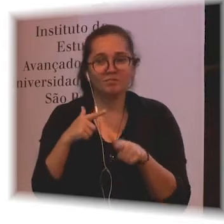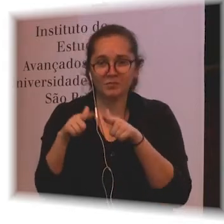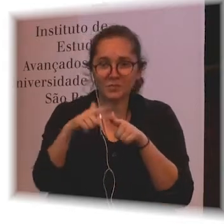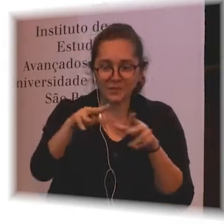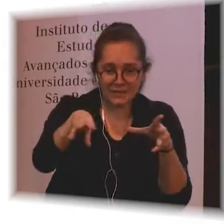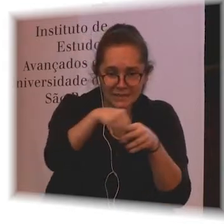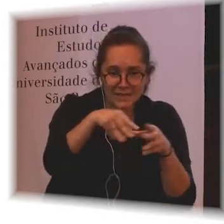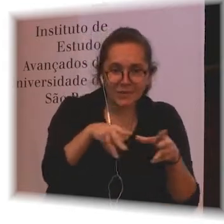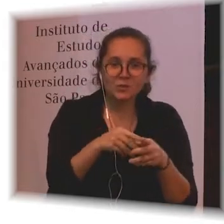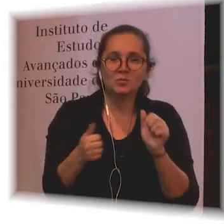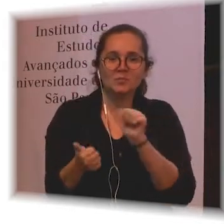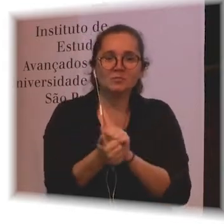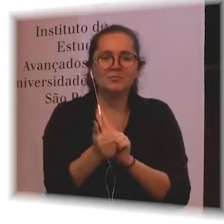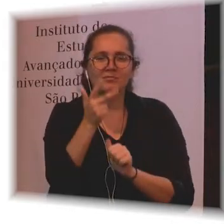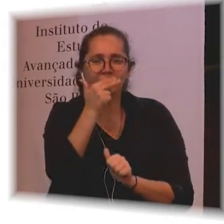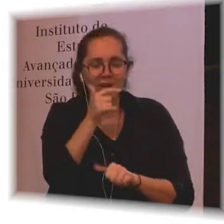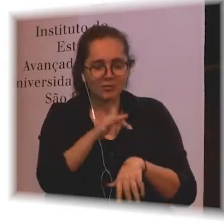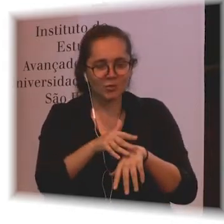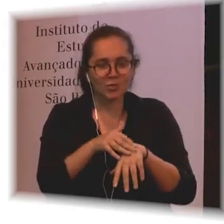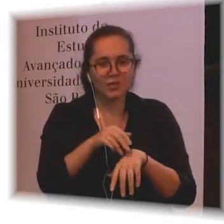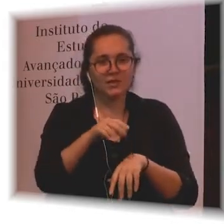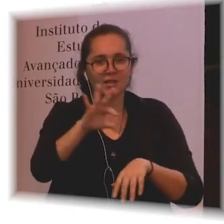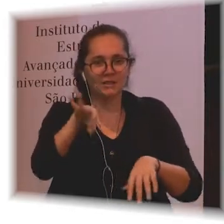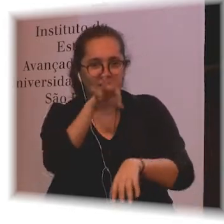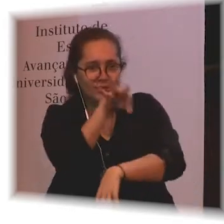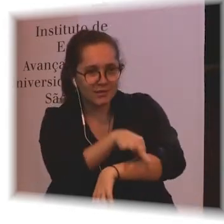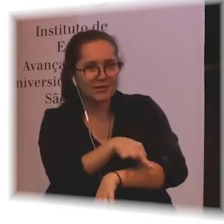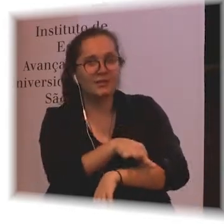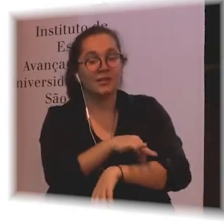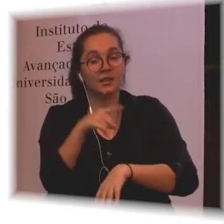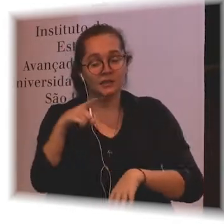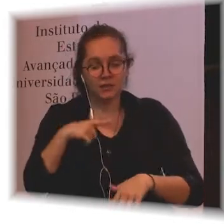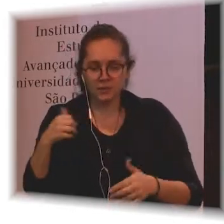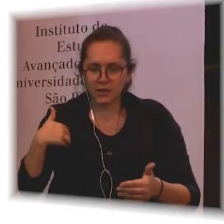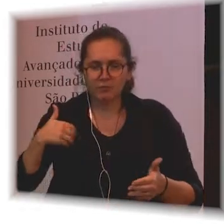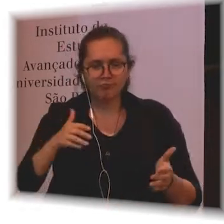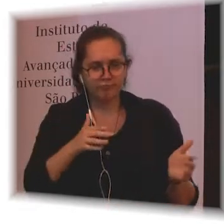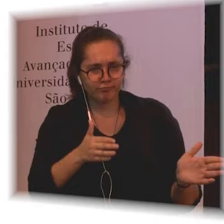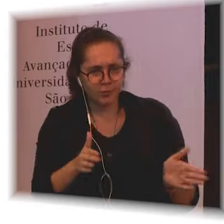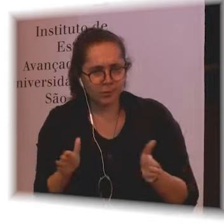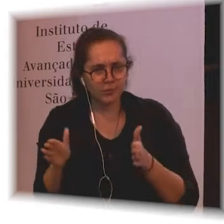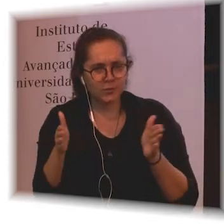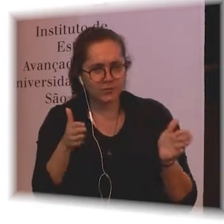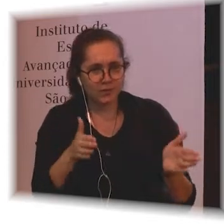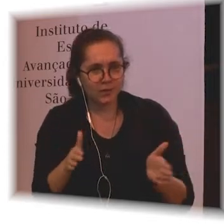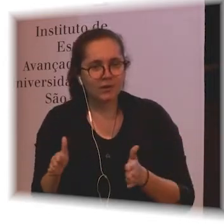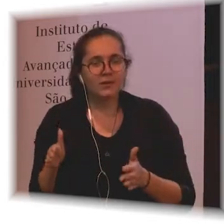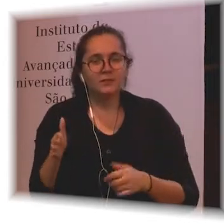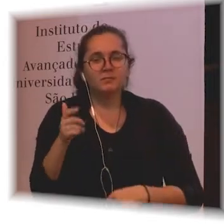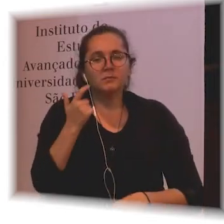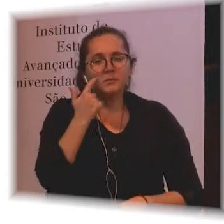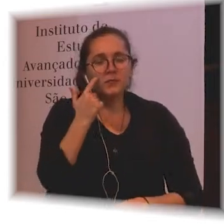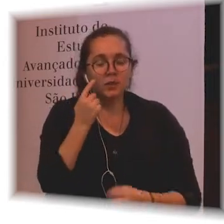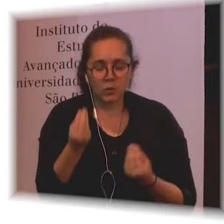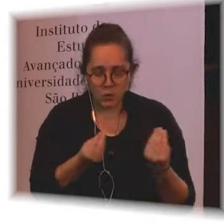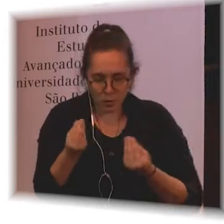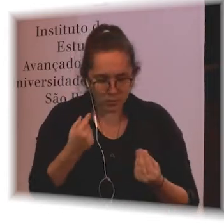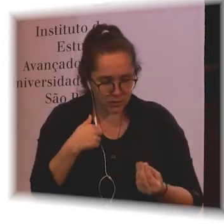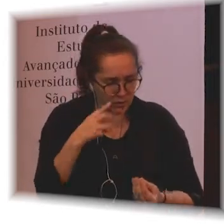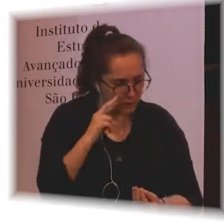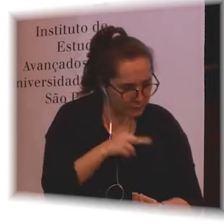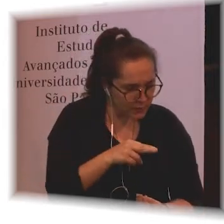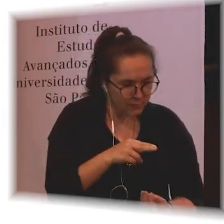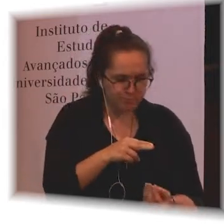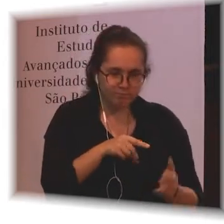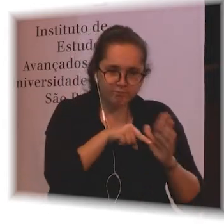And we've been in the process of doing that now, that adaptation and translation. And next week,